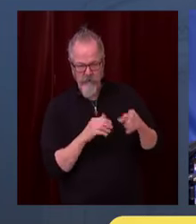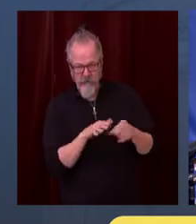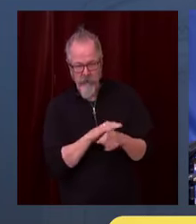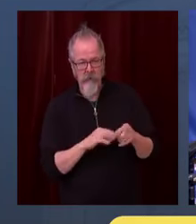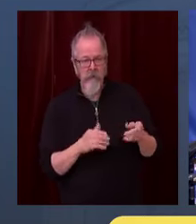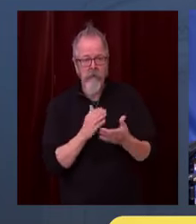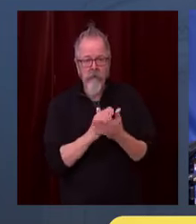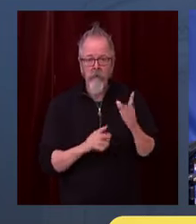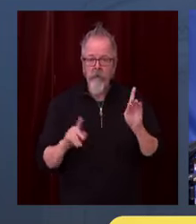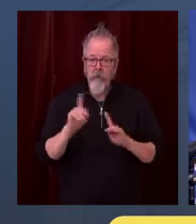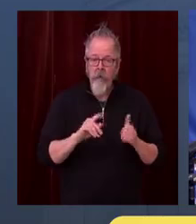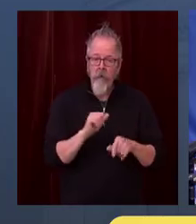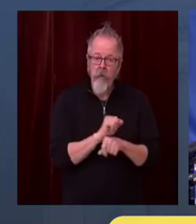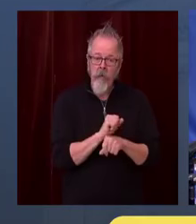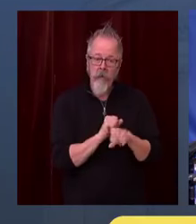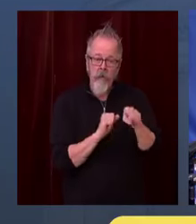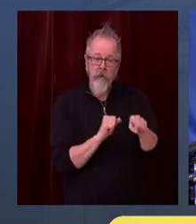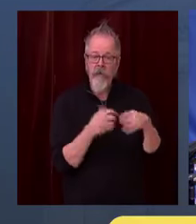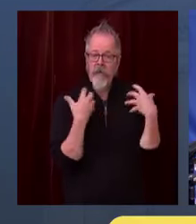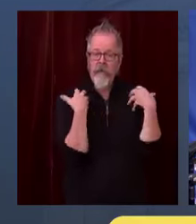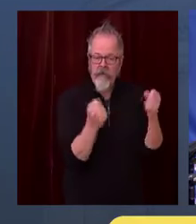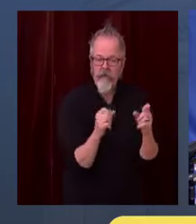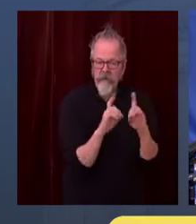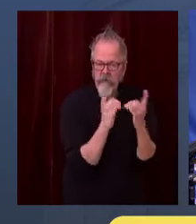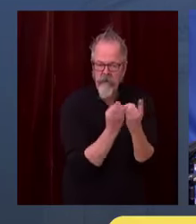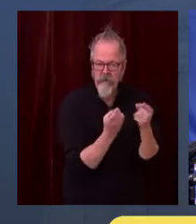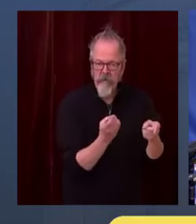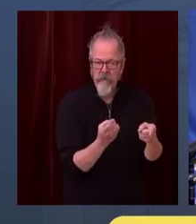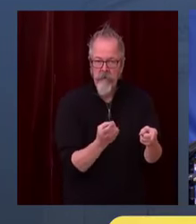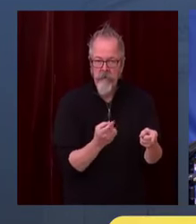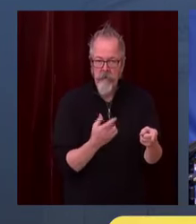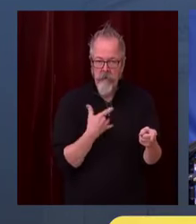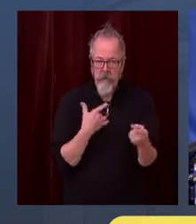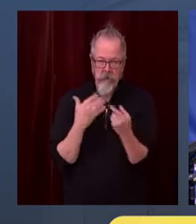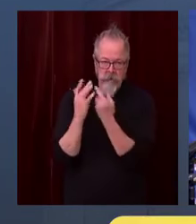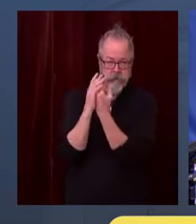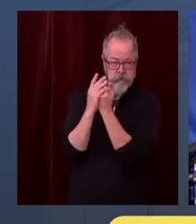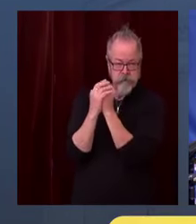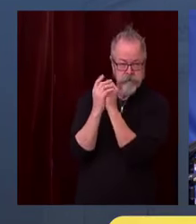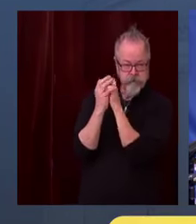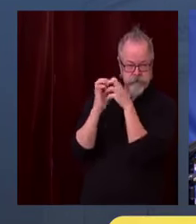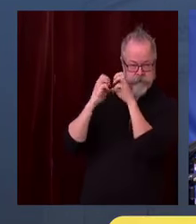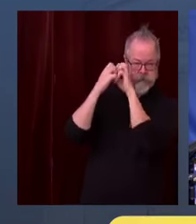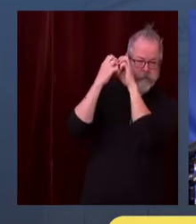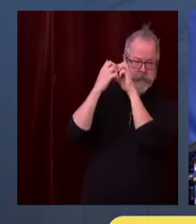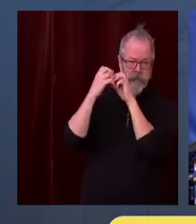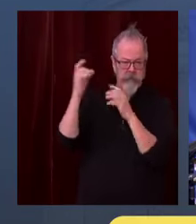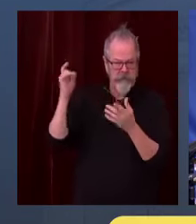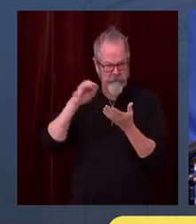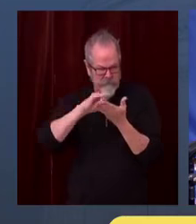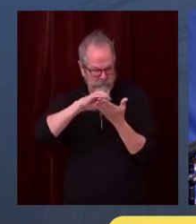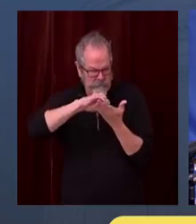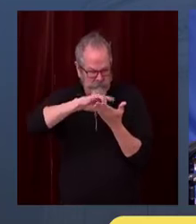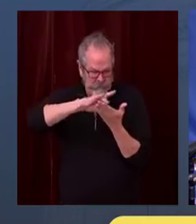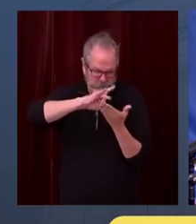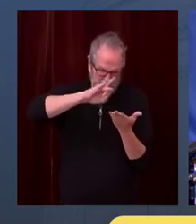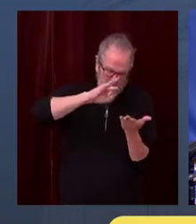pressure that is not helpful to them to make science-based decisions. I hope people can support these folks in their professional duties.